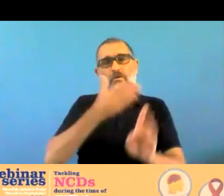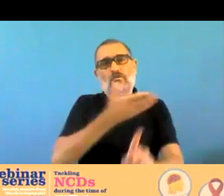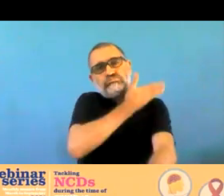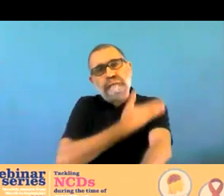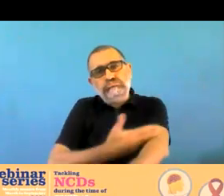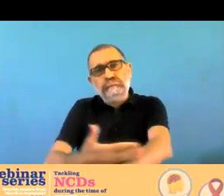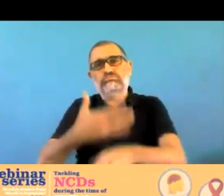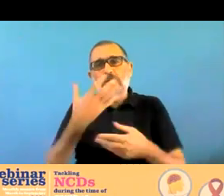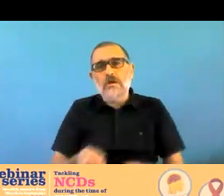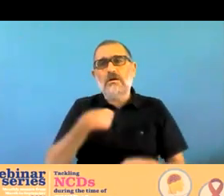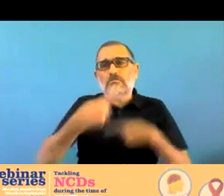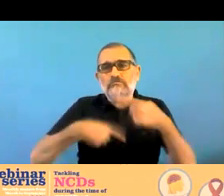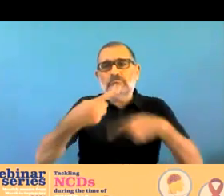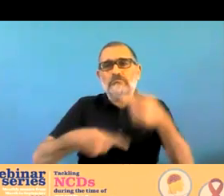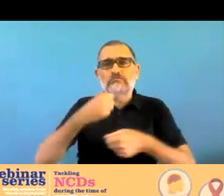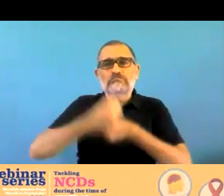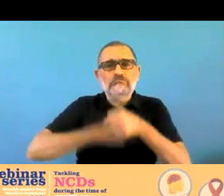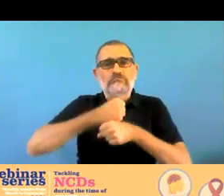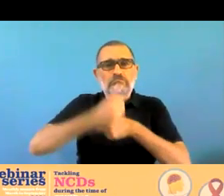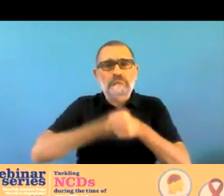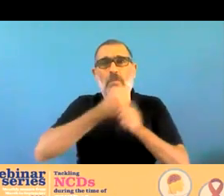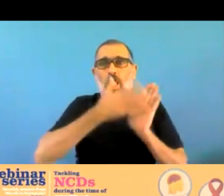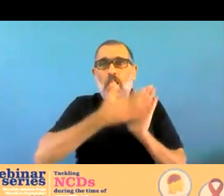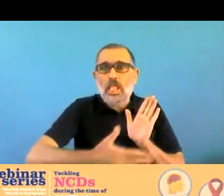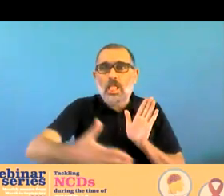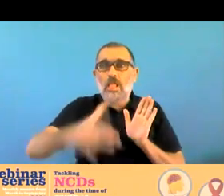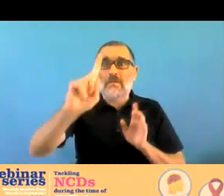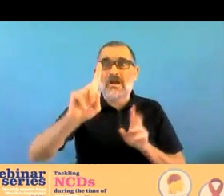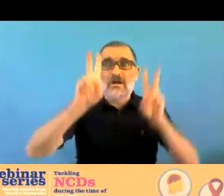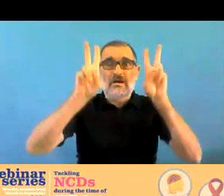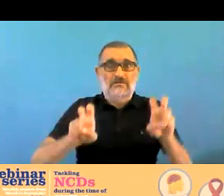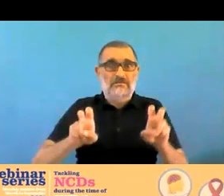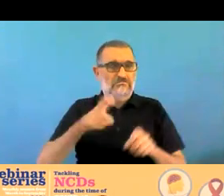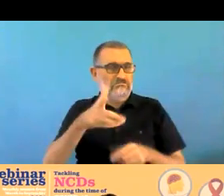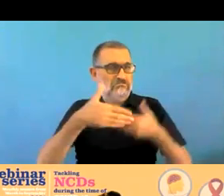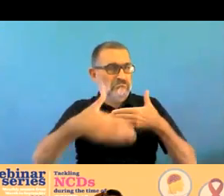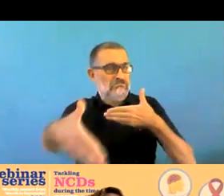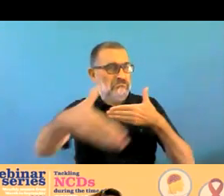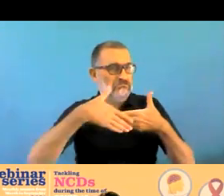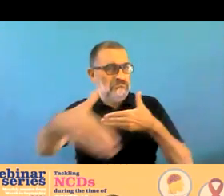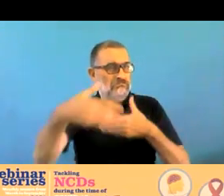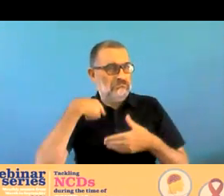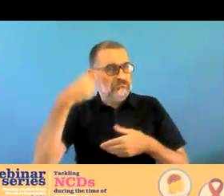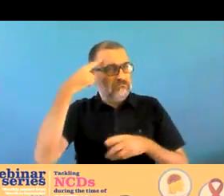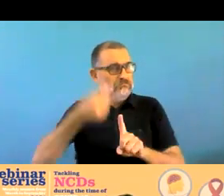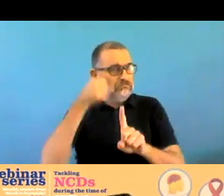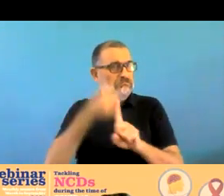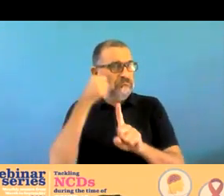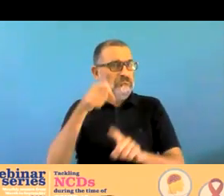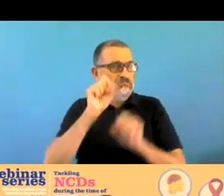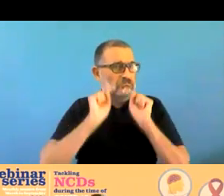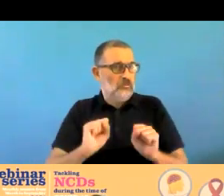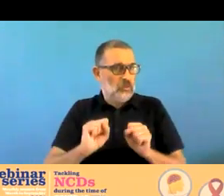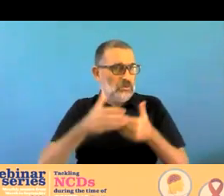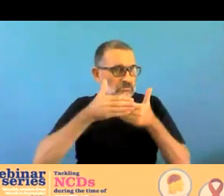be now we actually have concrete data and examples that are more broad you can see different manifestations of covet